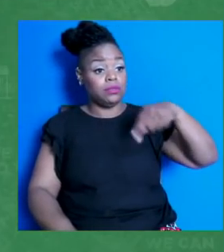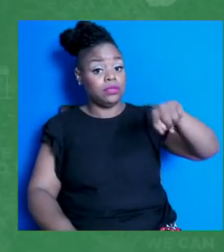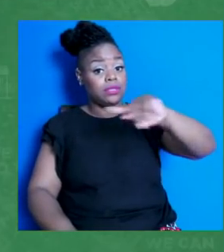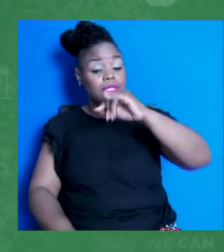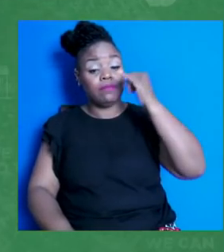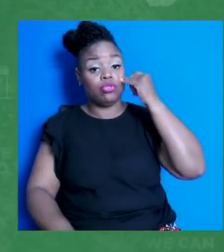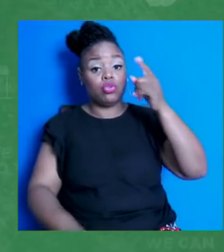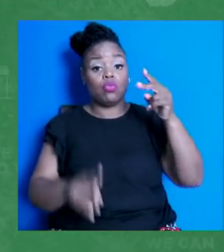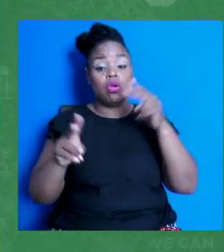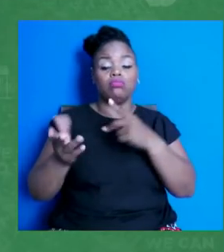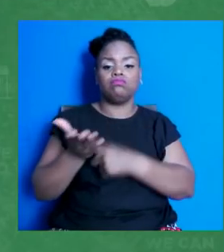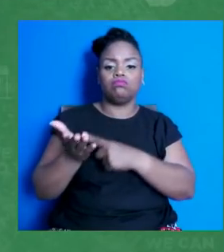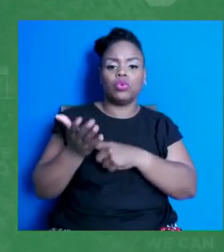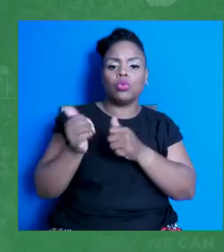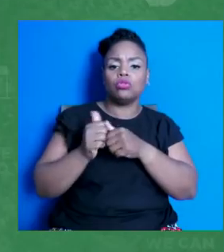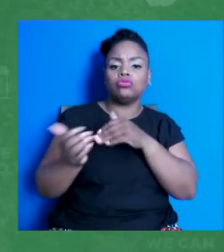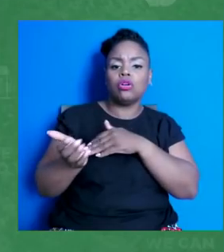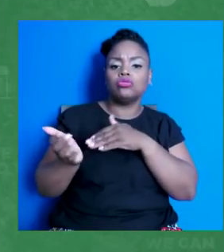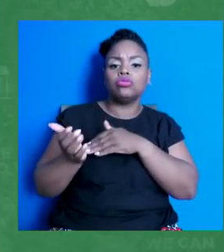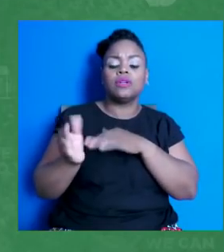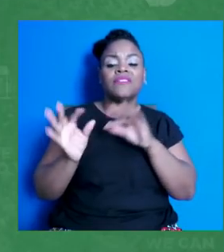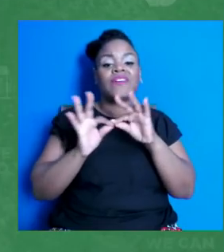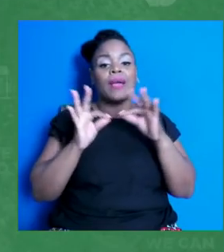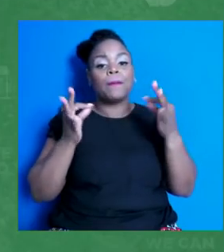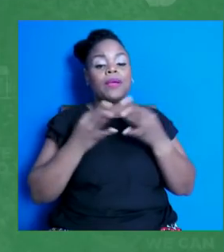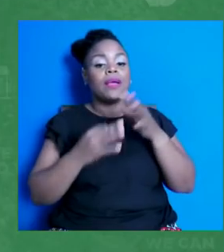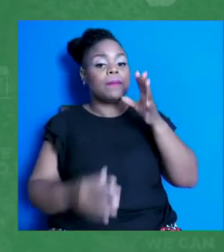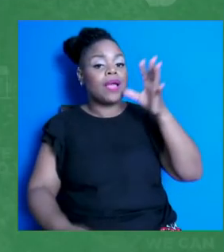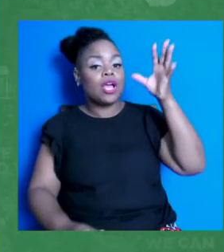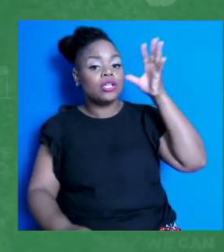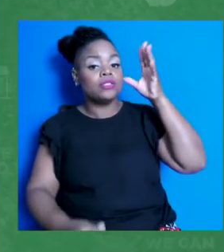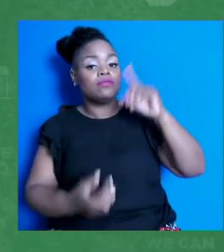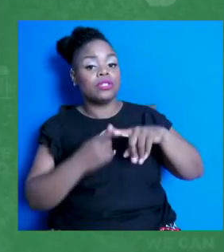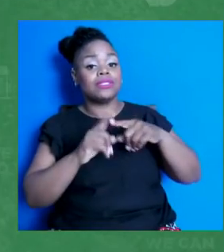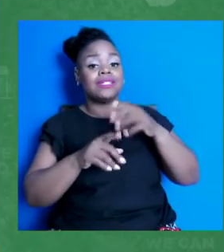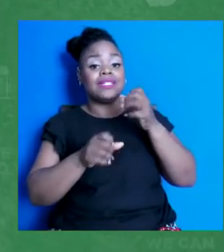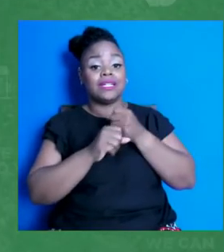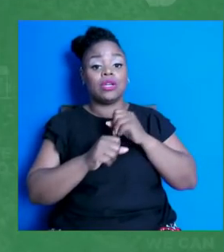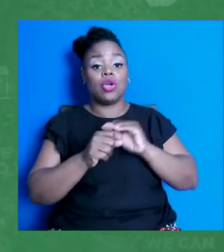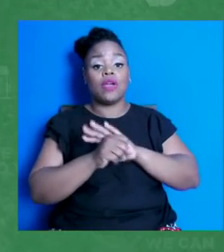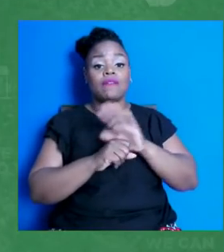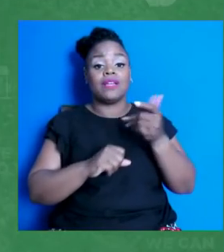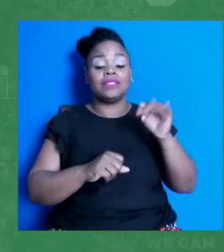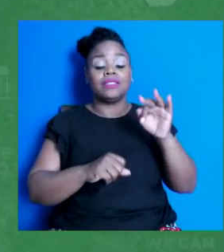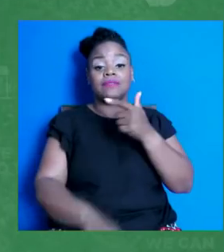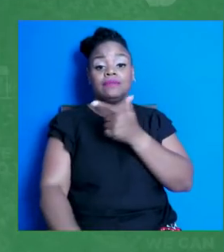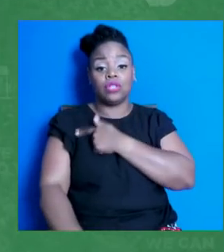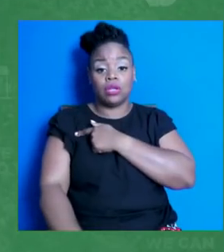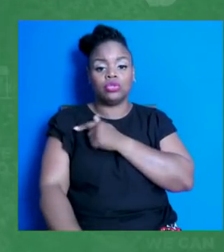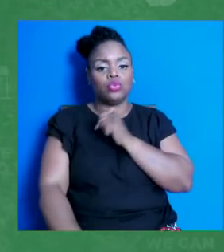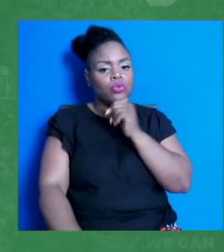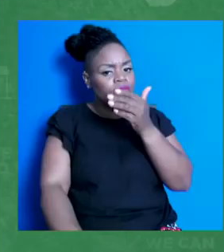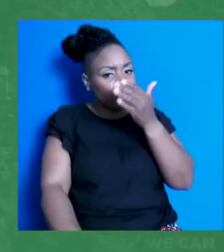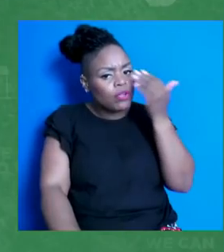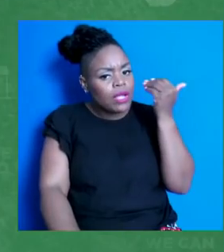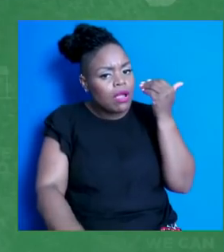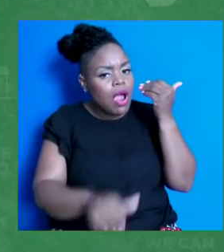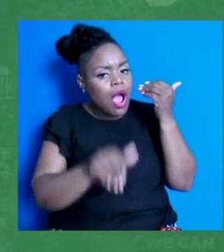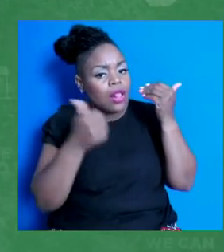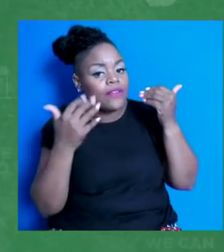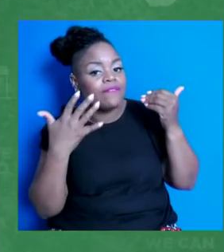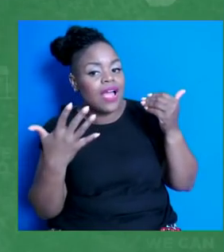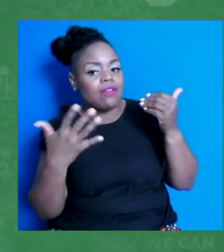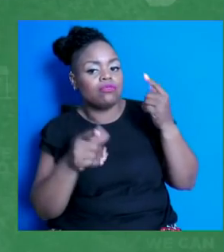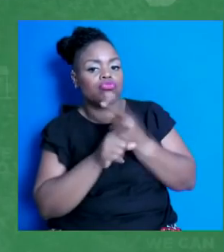cousins, and neighbors. Get your COVID-19 shots, and please don't forget about your other five routine vaccinations. Your Tdap, your